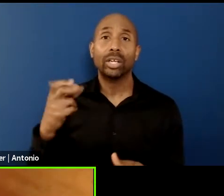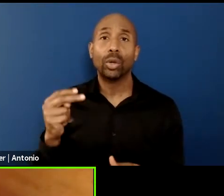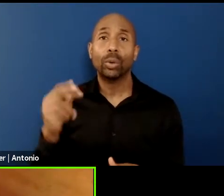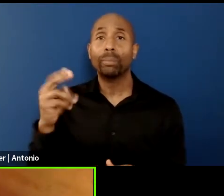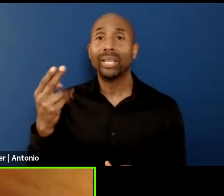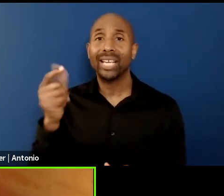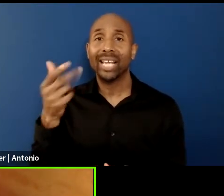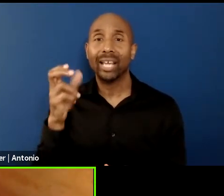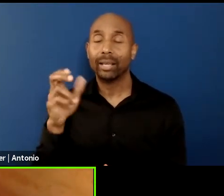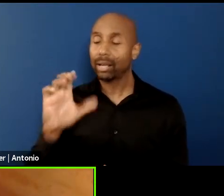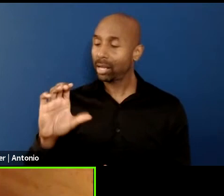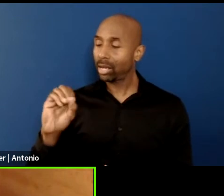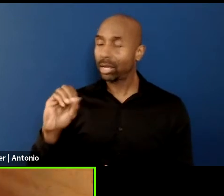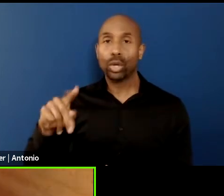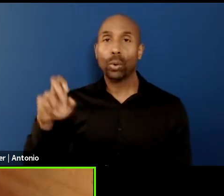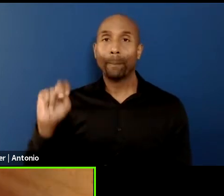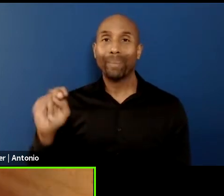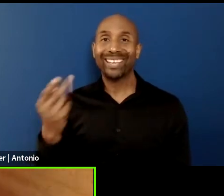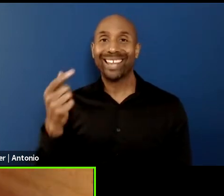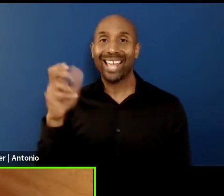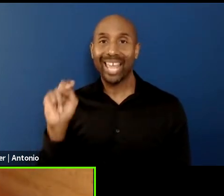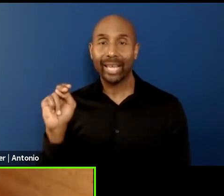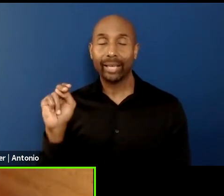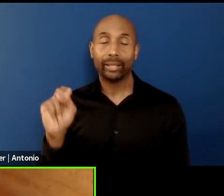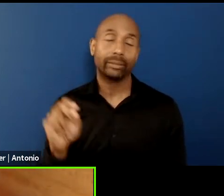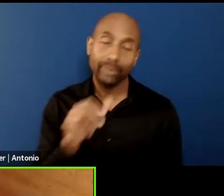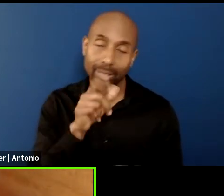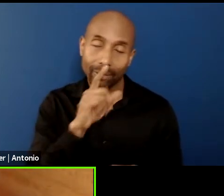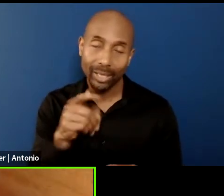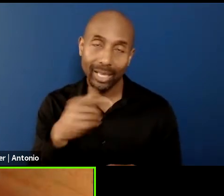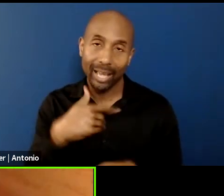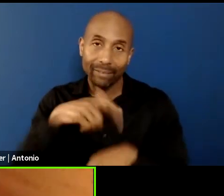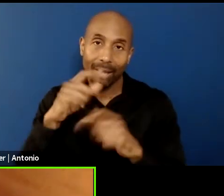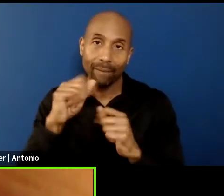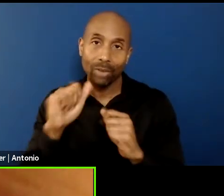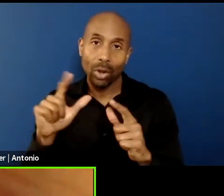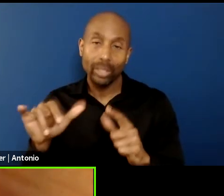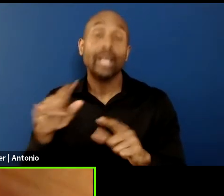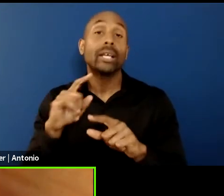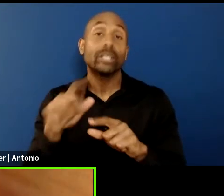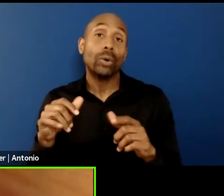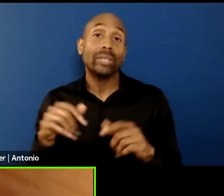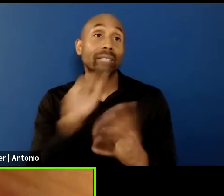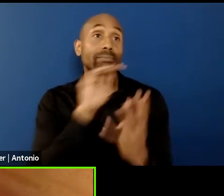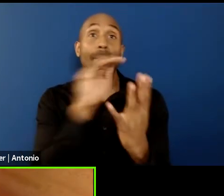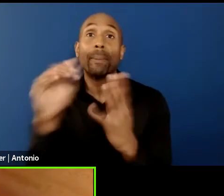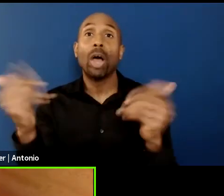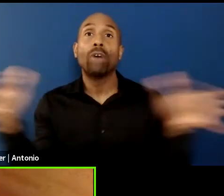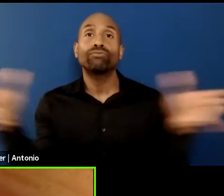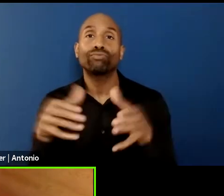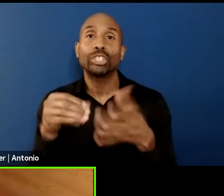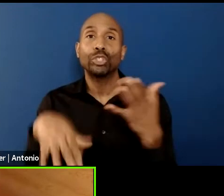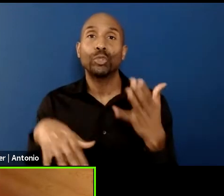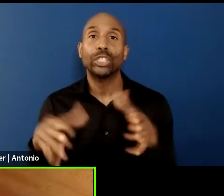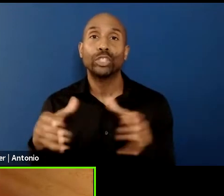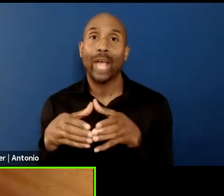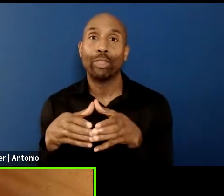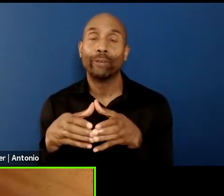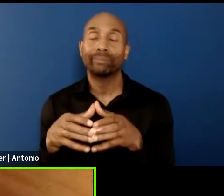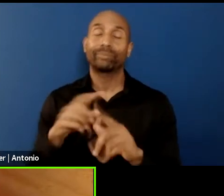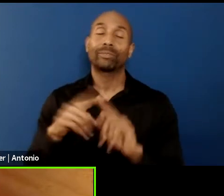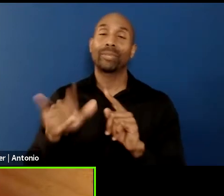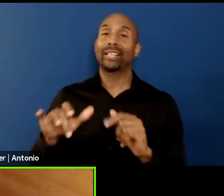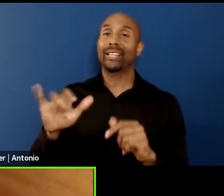so he just bunched all of the students together and then so it was just like but that was my first introduction